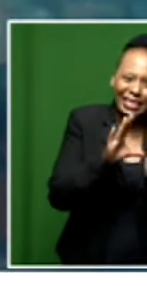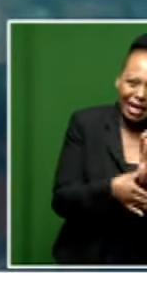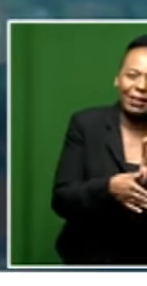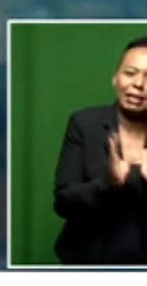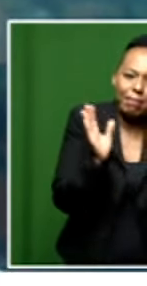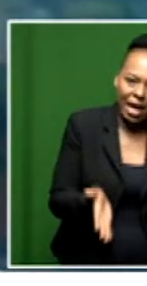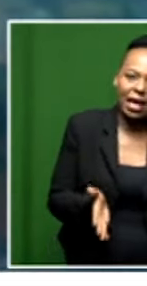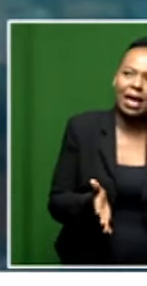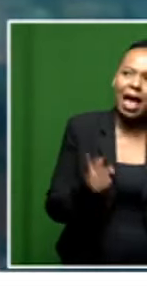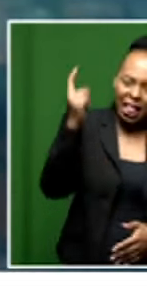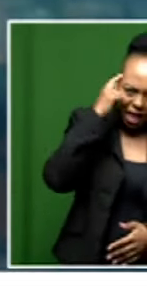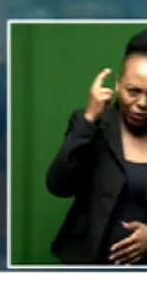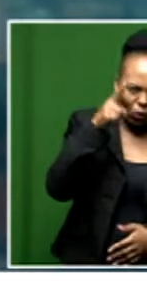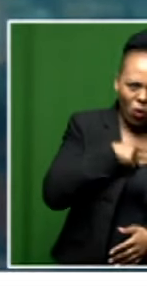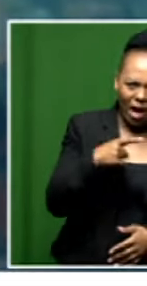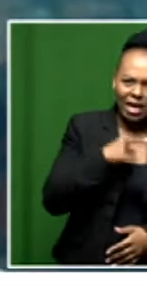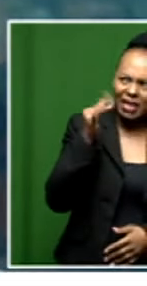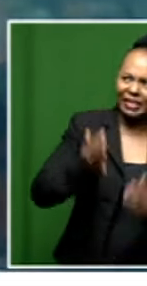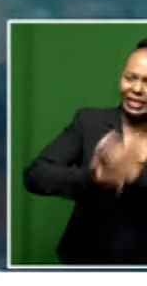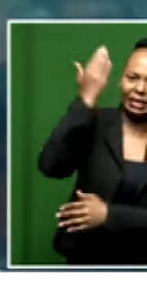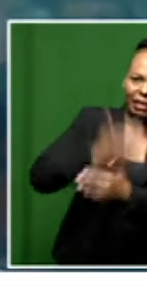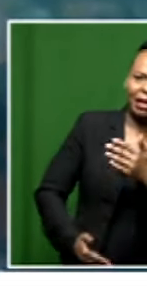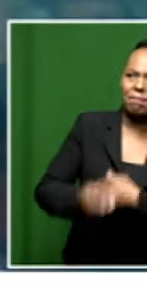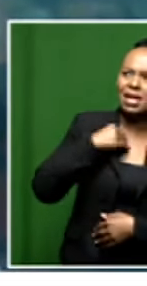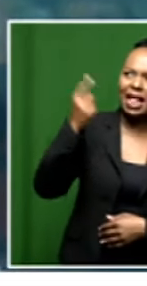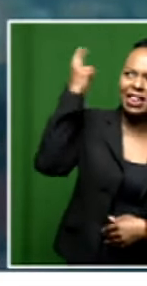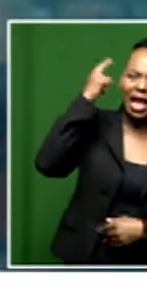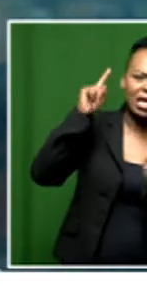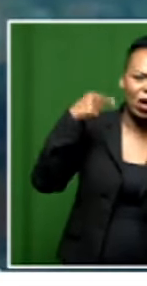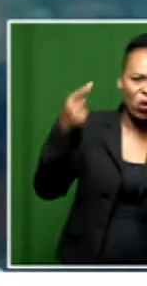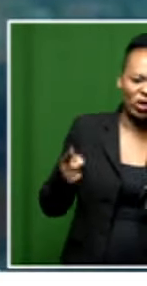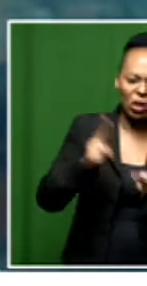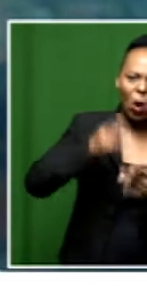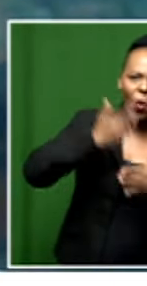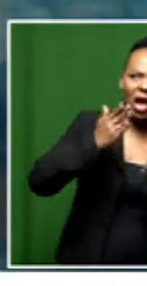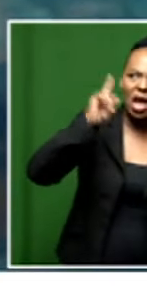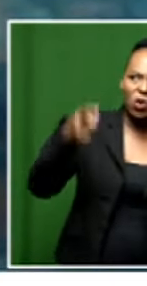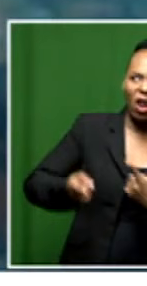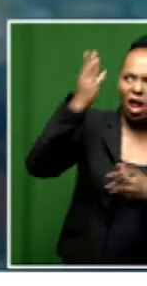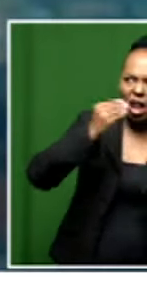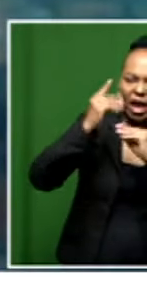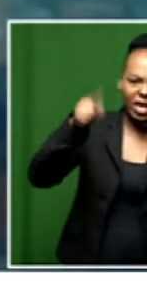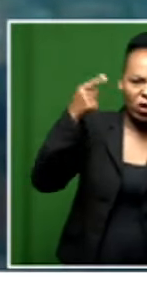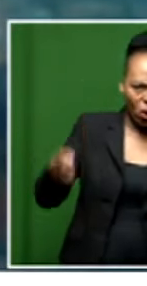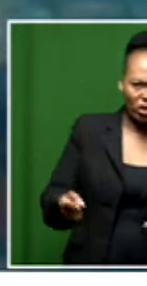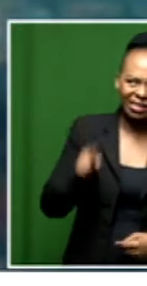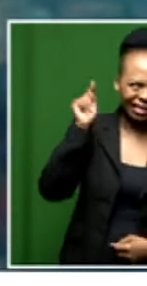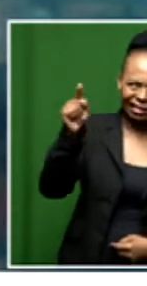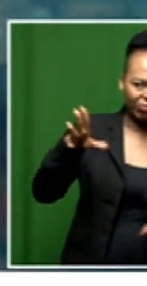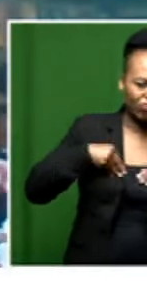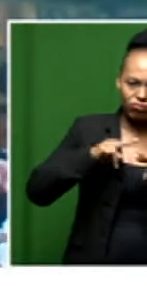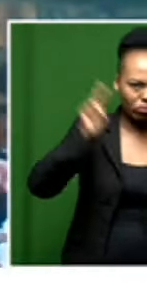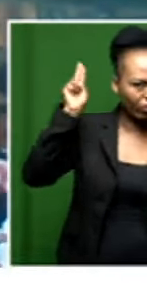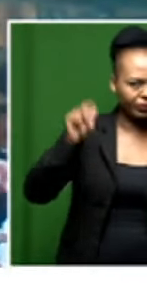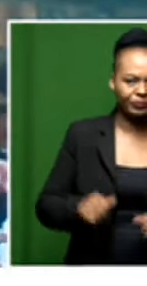But they can think, because disabled persons means they can't think, they can't do work, they can't learn, they can't do anything. Right, right. Now,